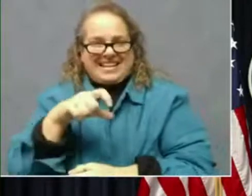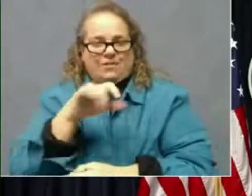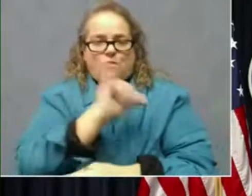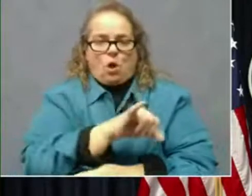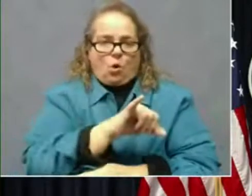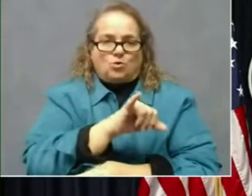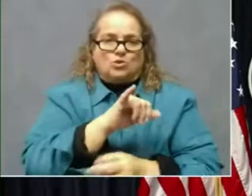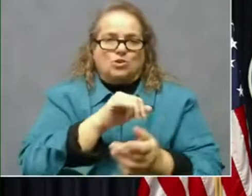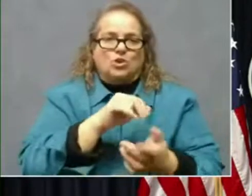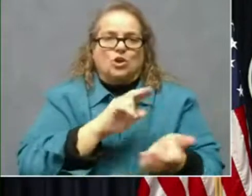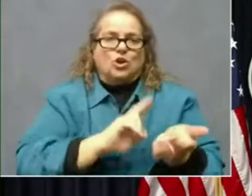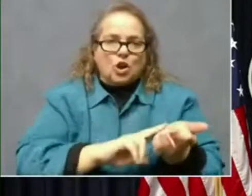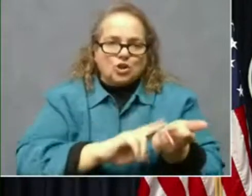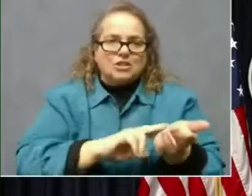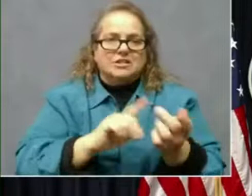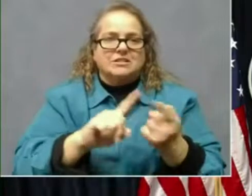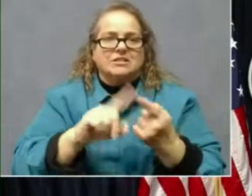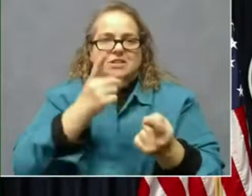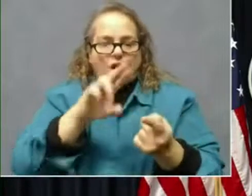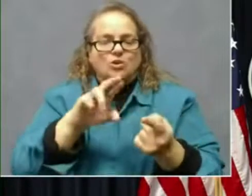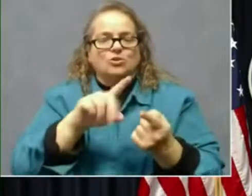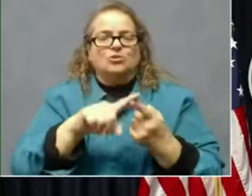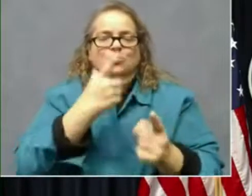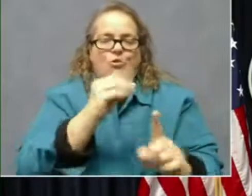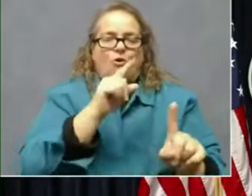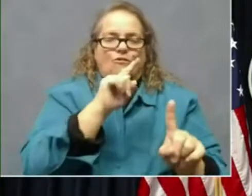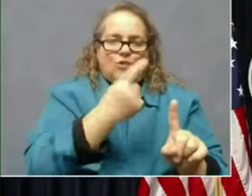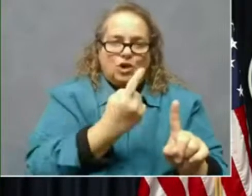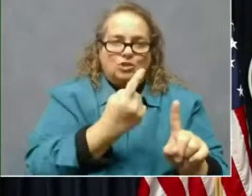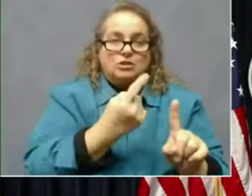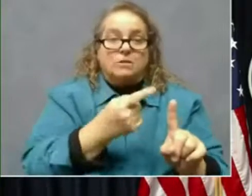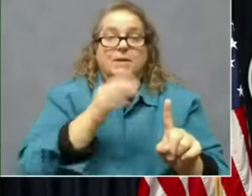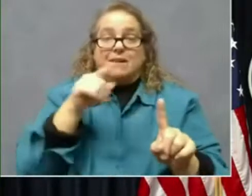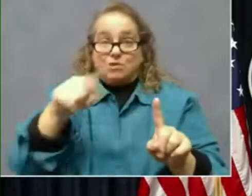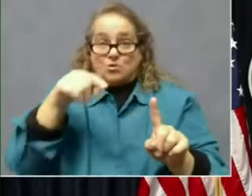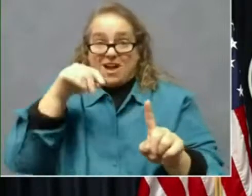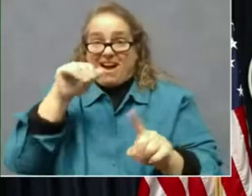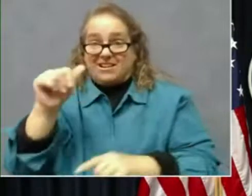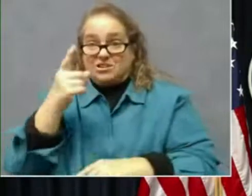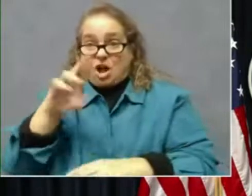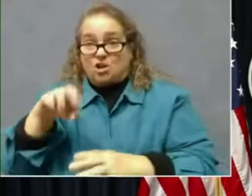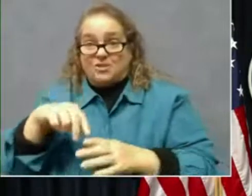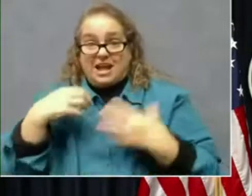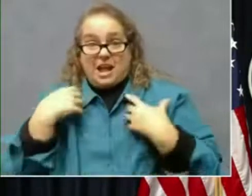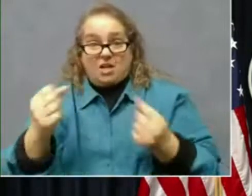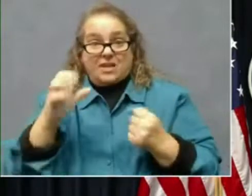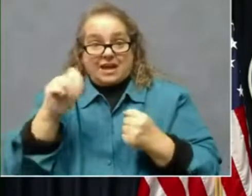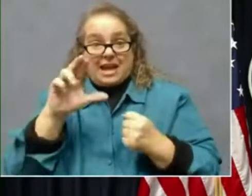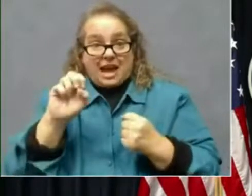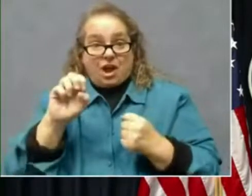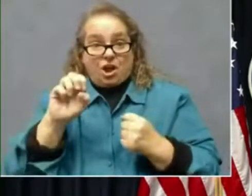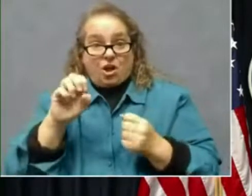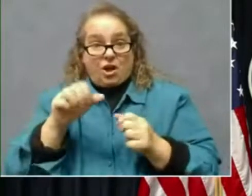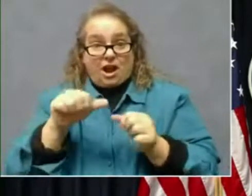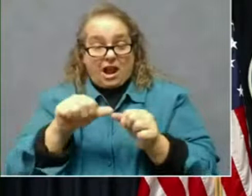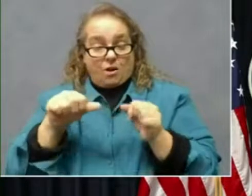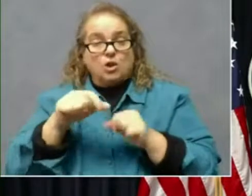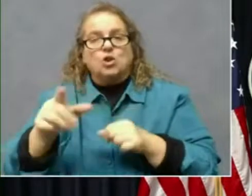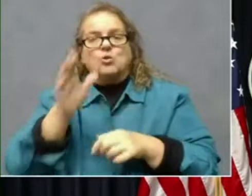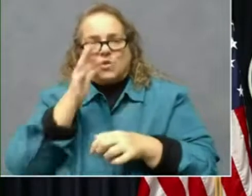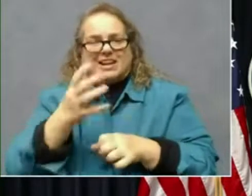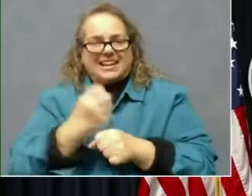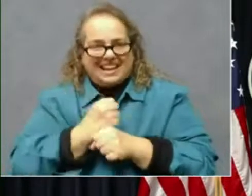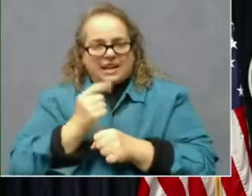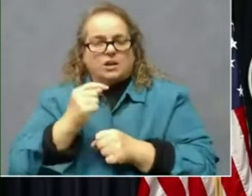again, if you're in, if you're a physician or in the healthcare field, you're likely to get this within a month and a half of when the very first person